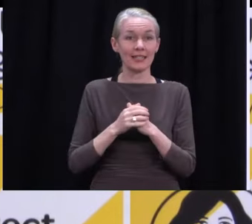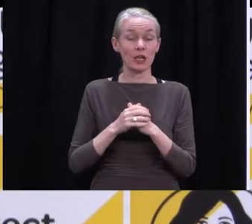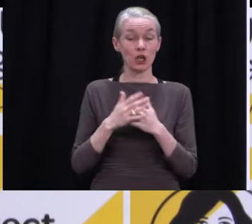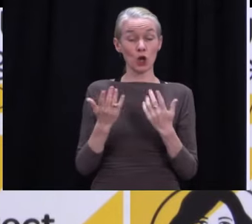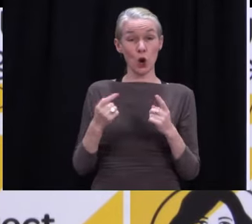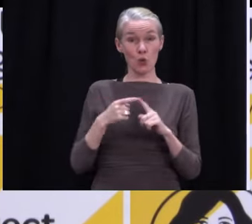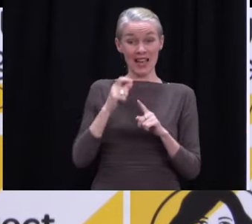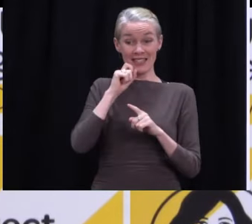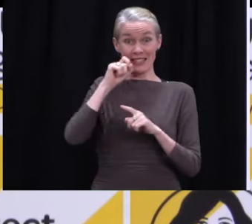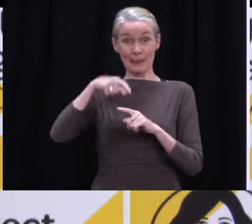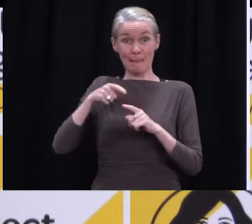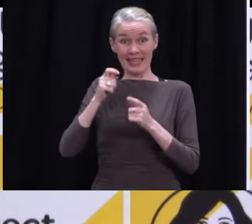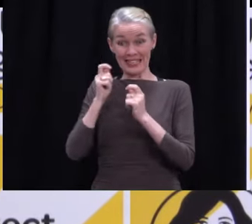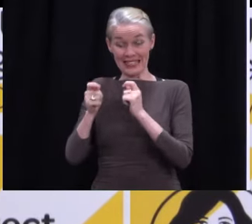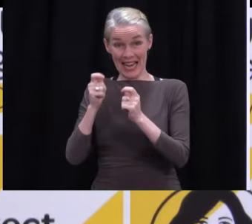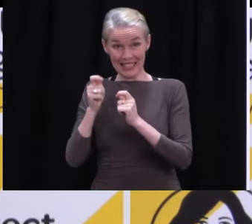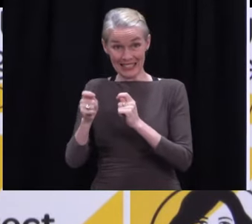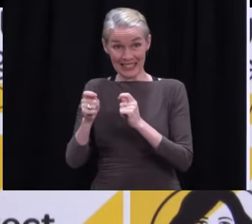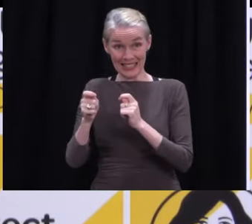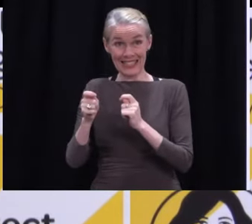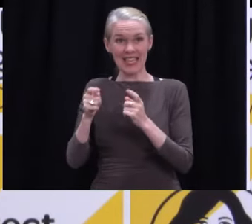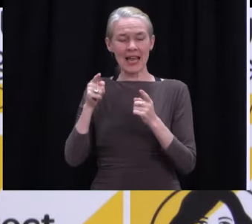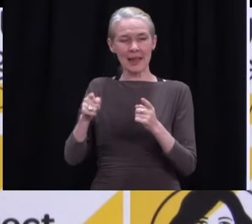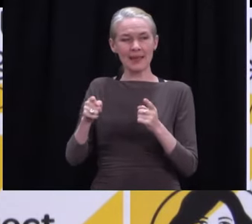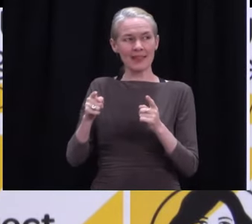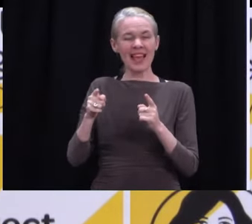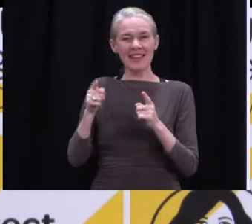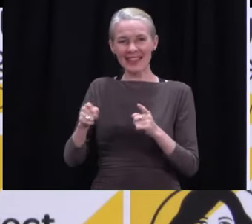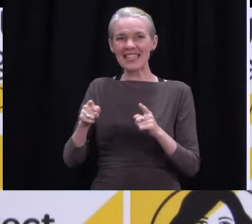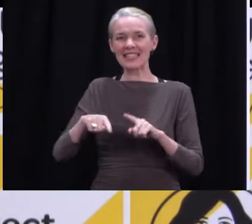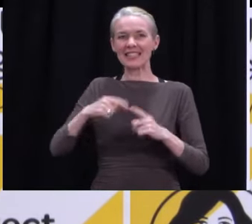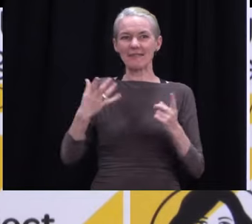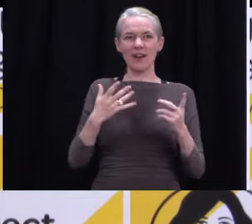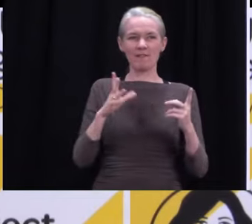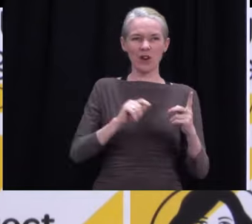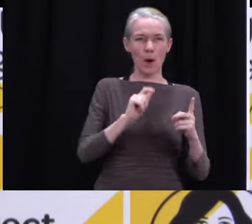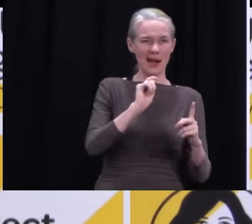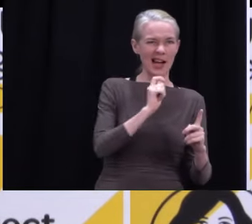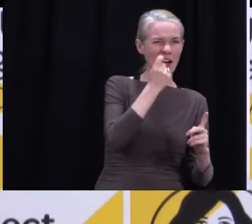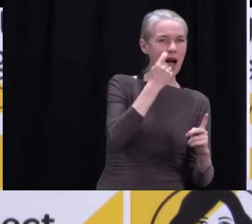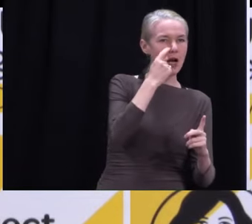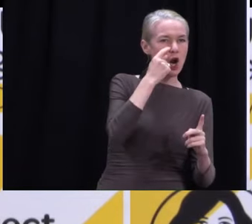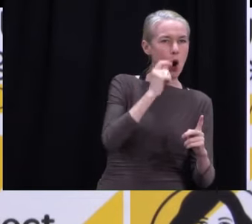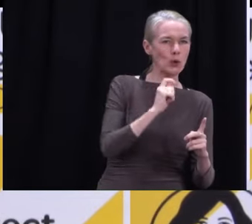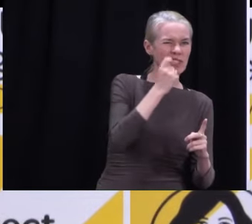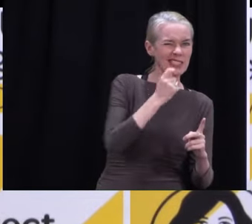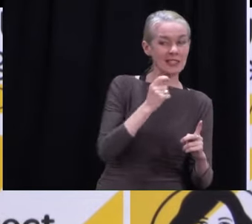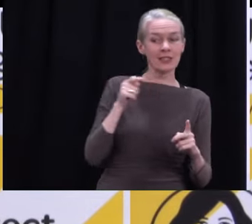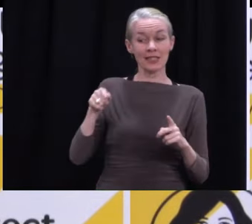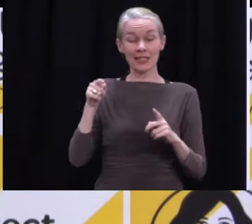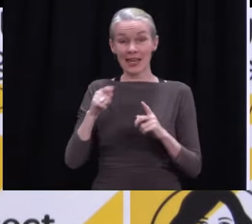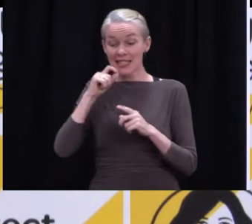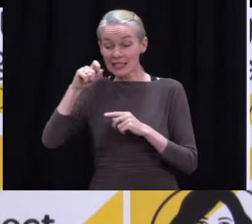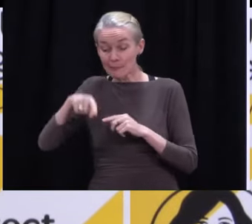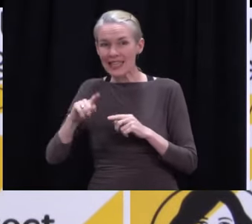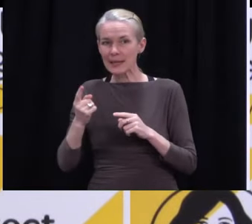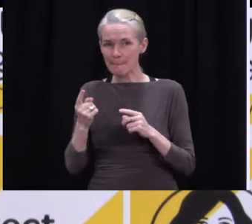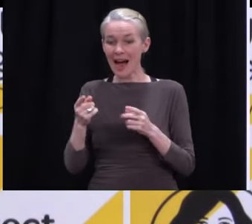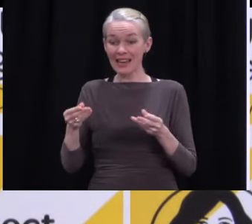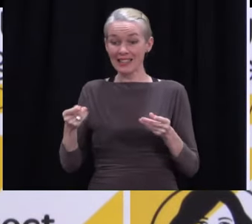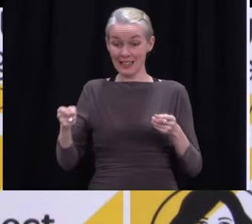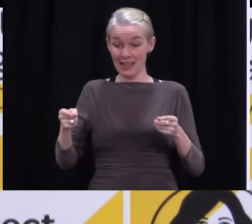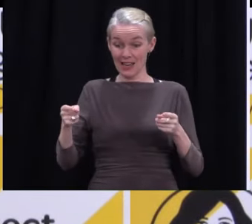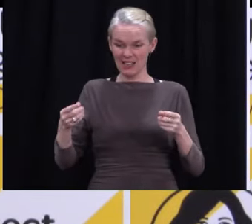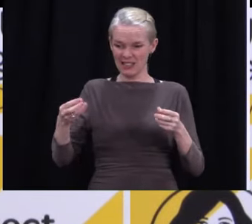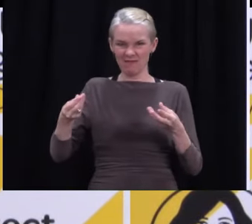It's a saliva drawl into a cup rather than a nasopharyngeal swab, but it's still a PCR-based test that goes through the normal lab process. Because